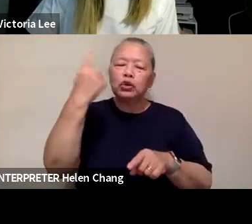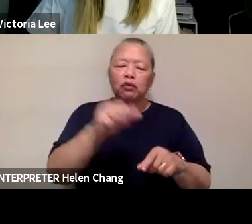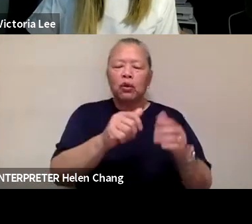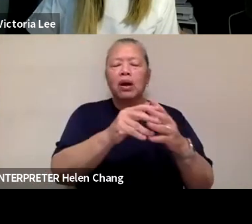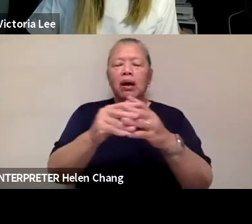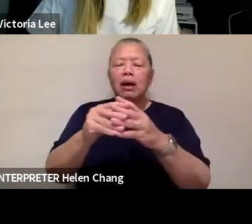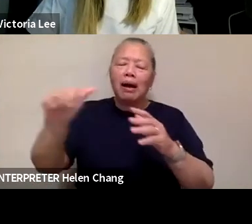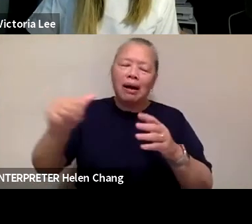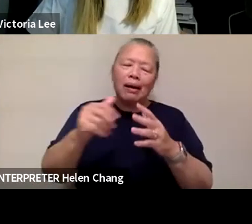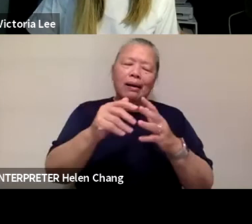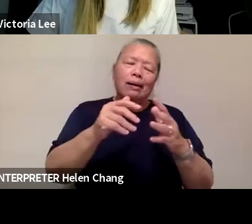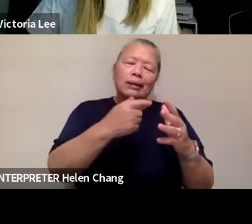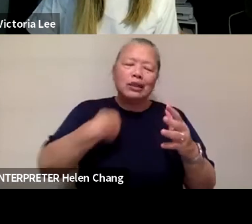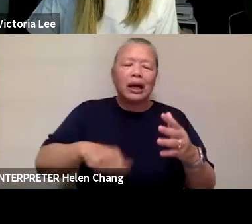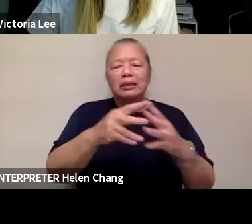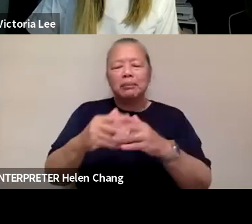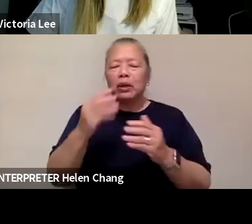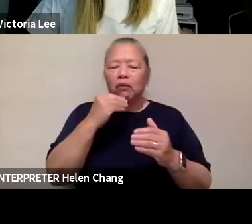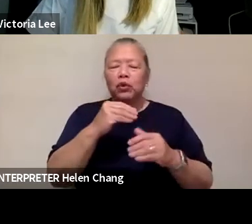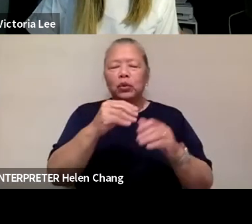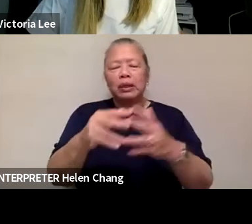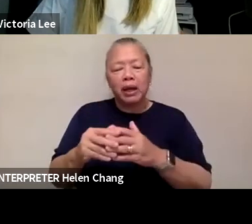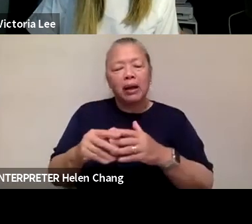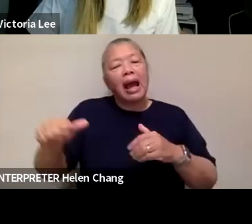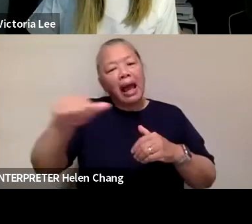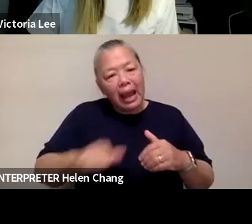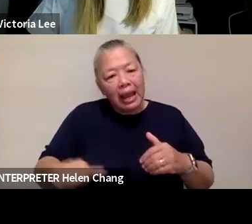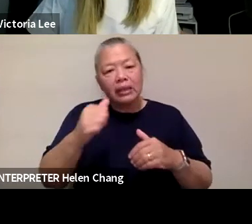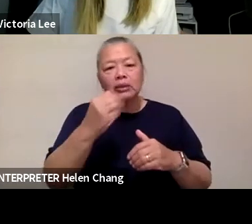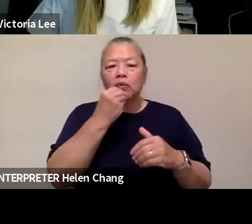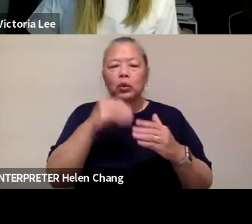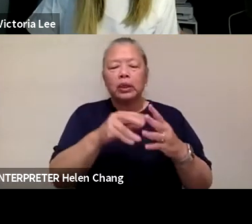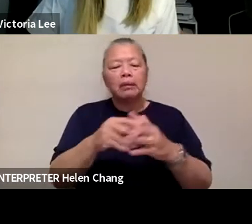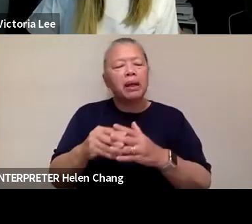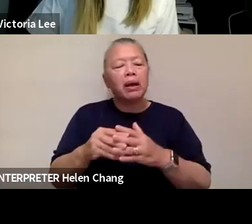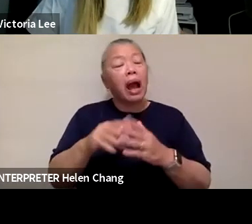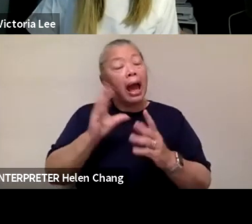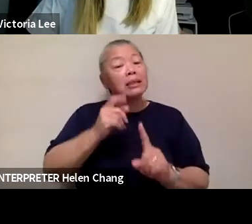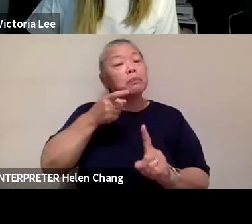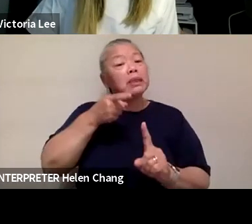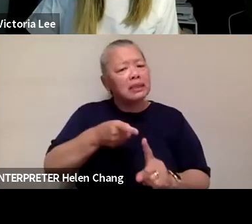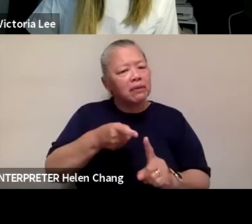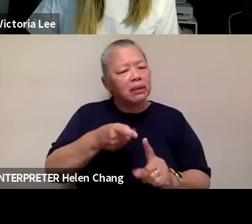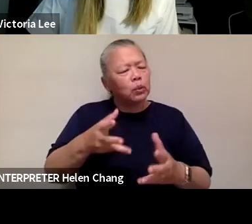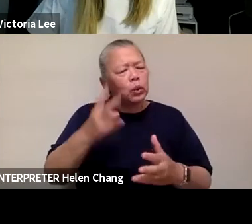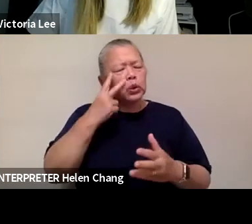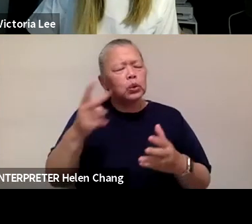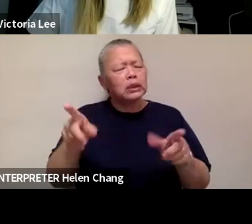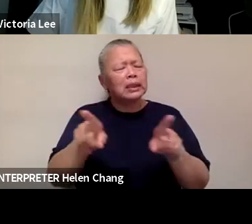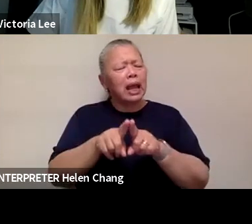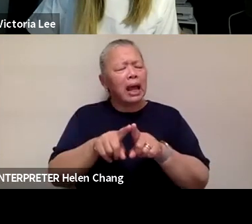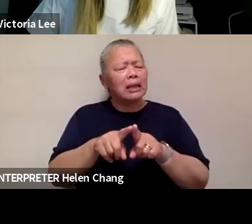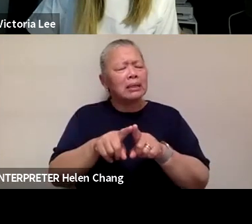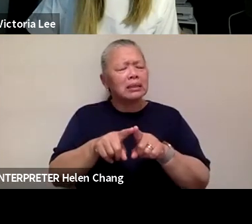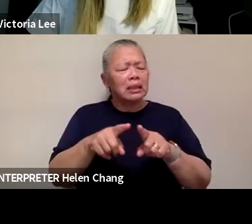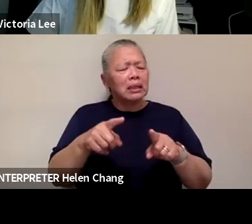in America, and specifically of Chinatowns throughout the Americas, throughout the United States? And with